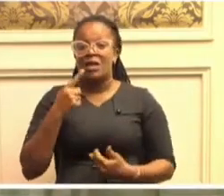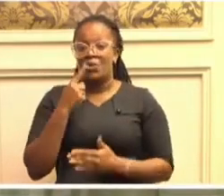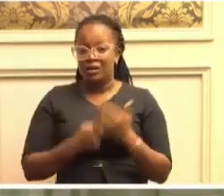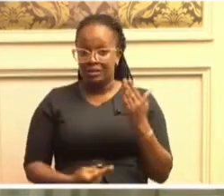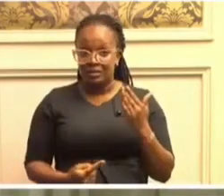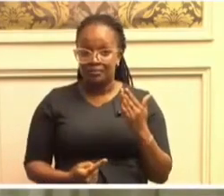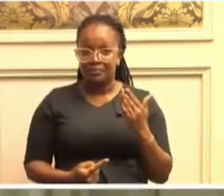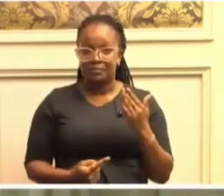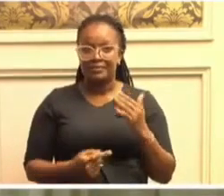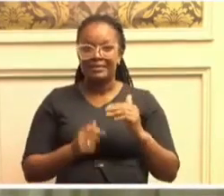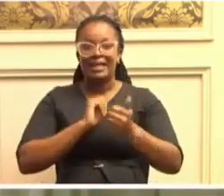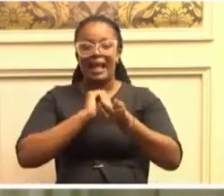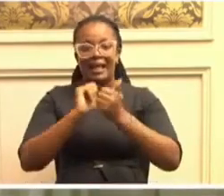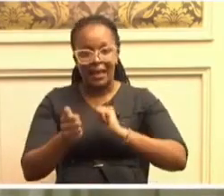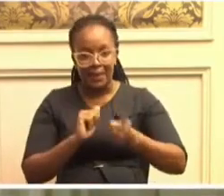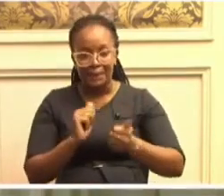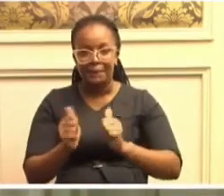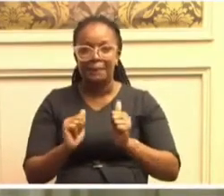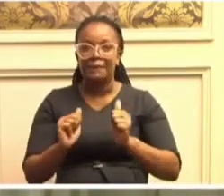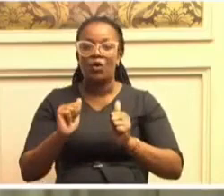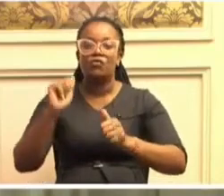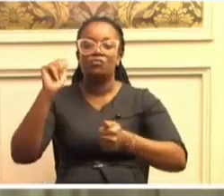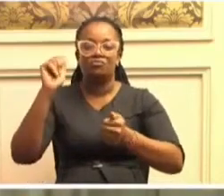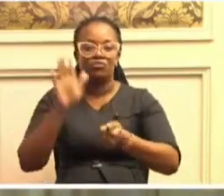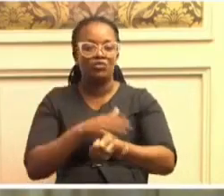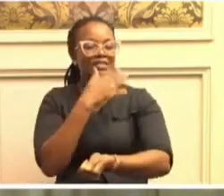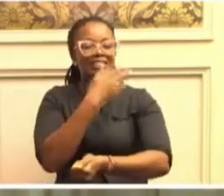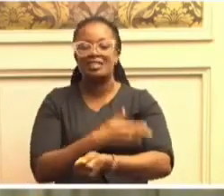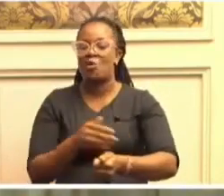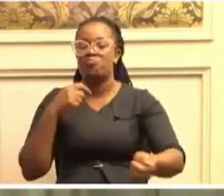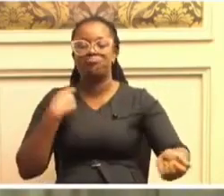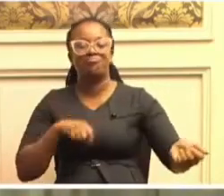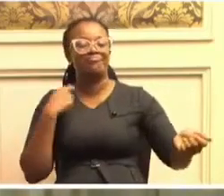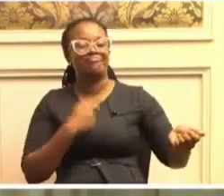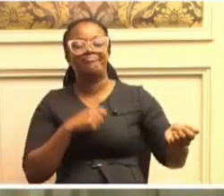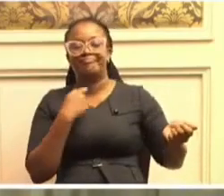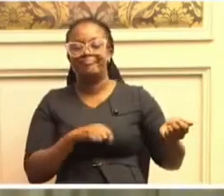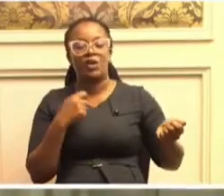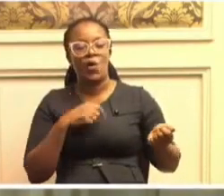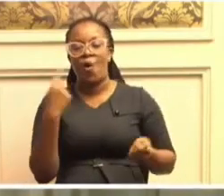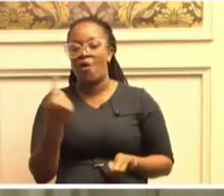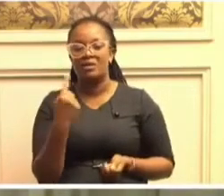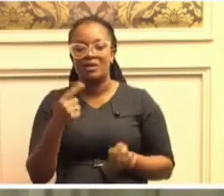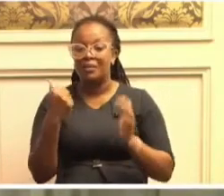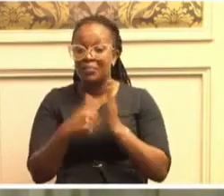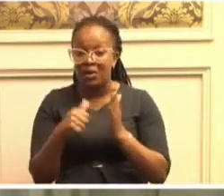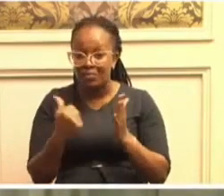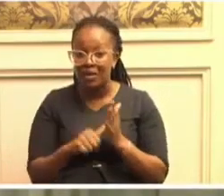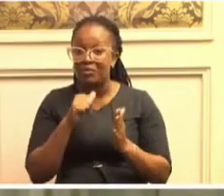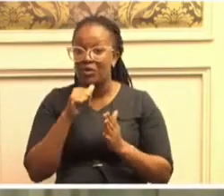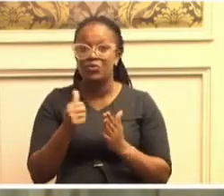It is a game of musical chairs. The problem is not with the people.